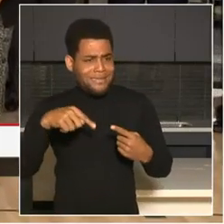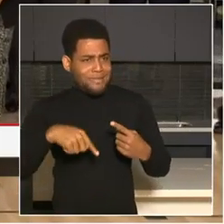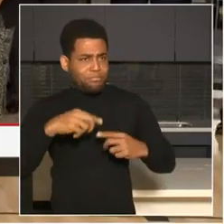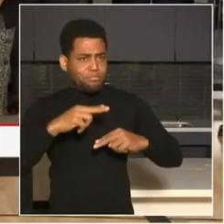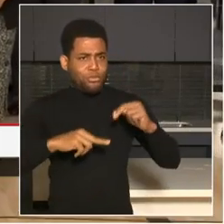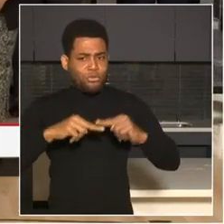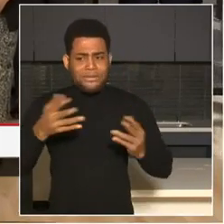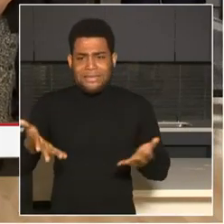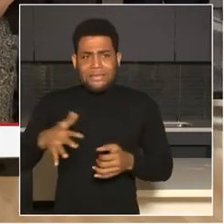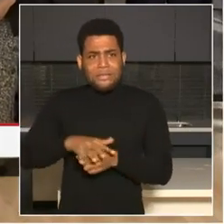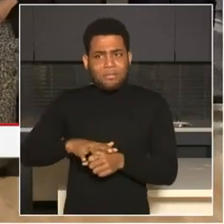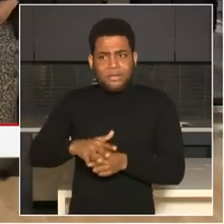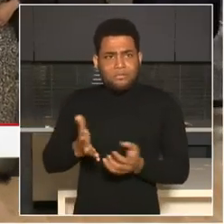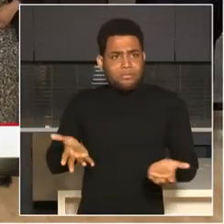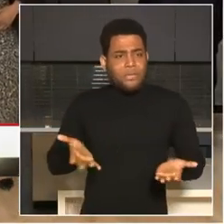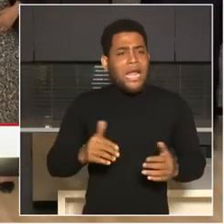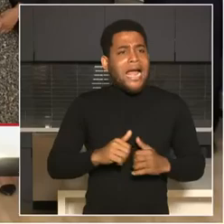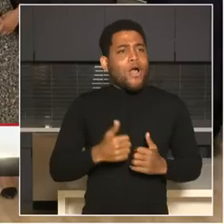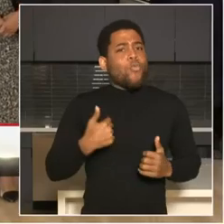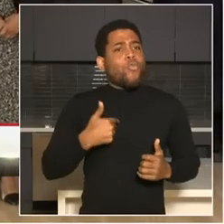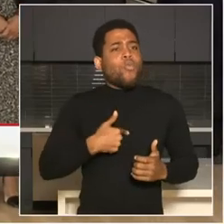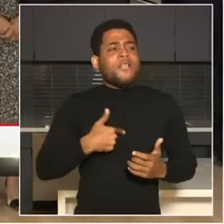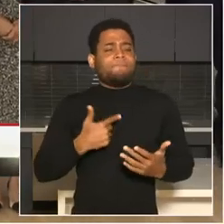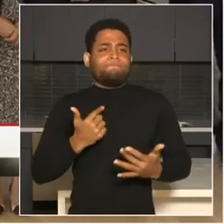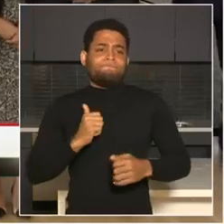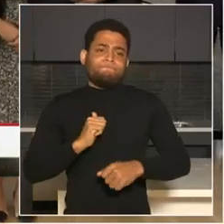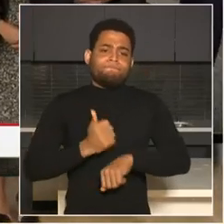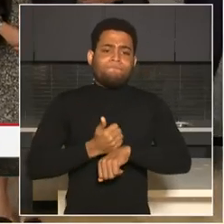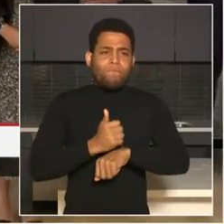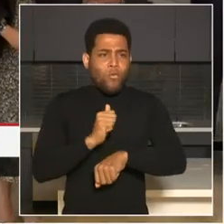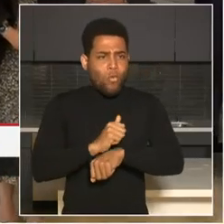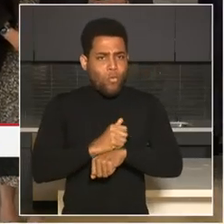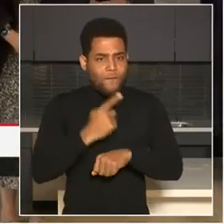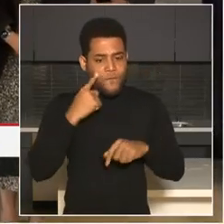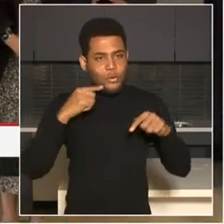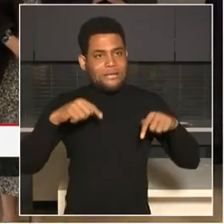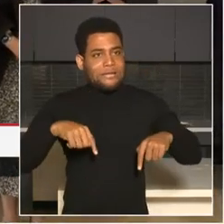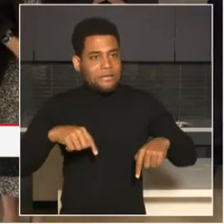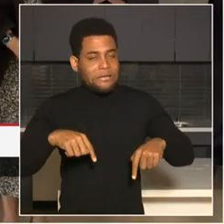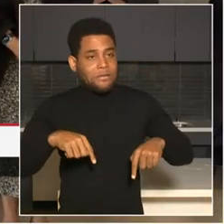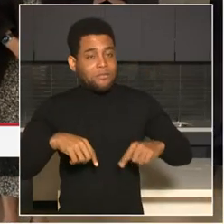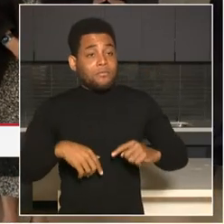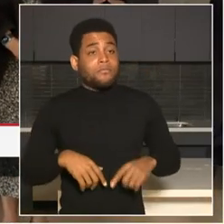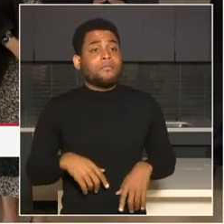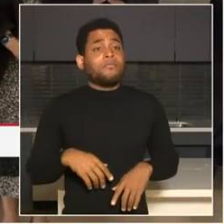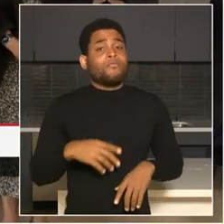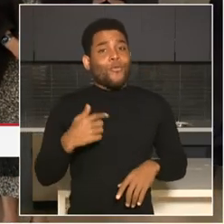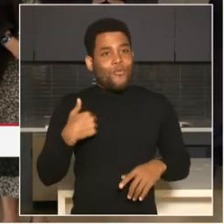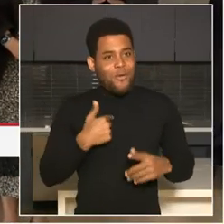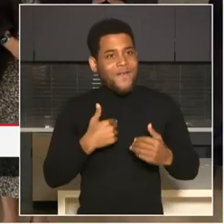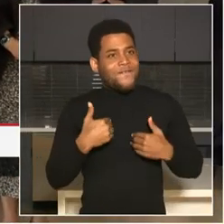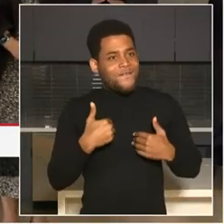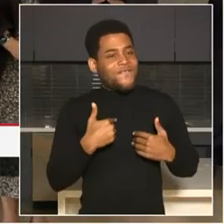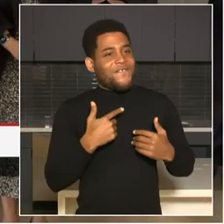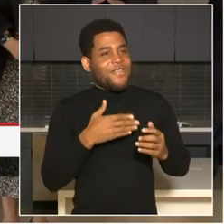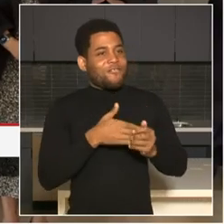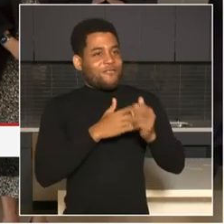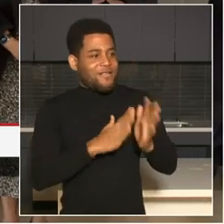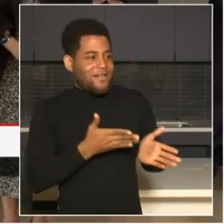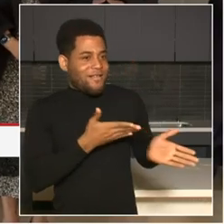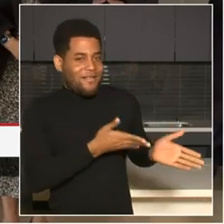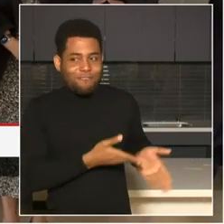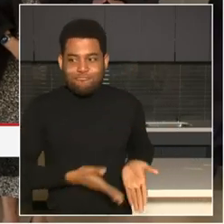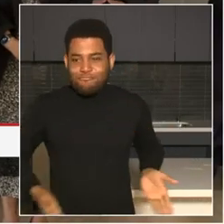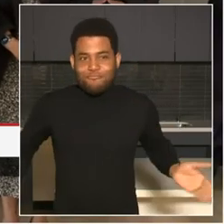the work that will happen here. I'm joined, of course, by the leader of the Metropolitan Police Department, Chief Pamela Smith,